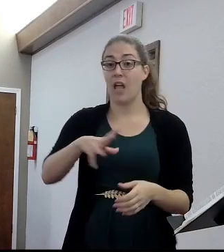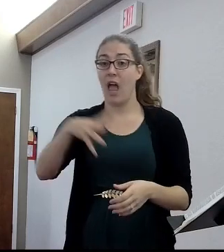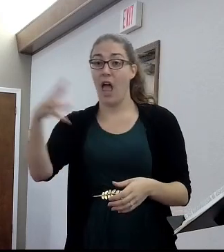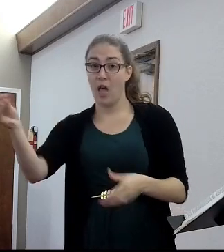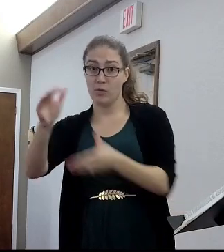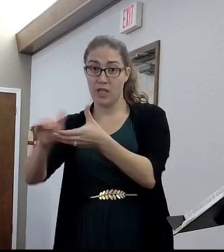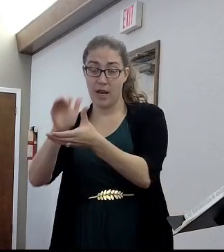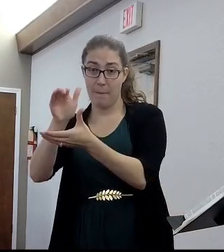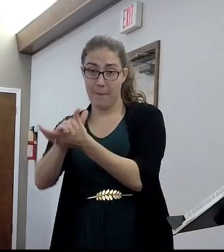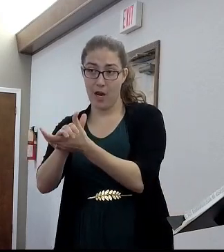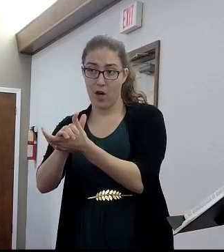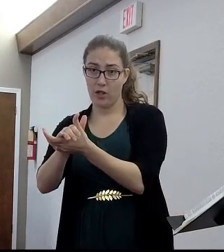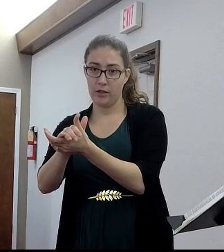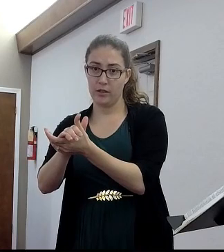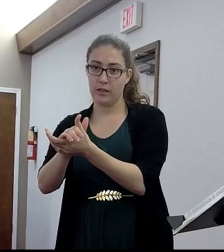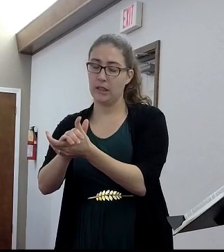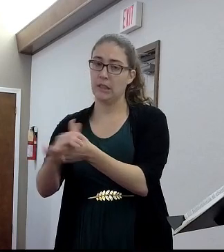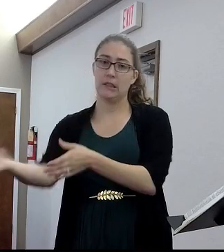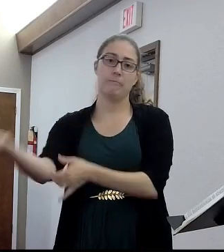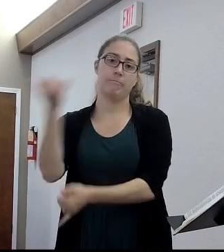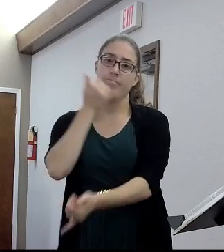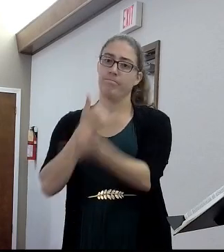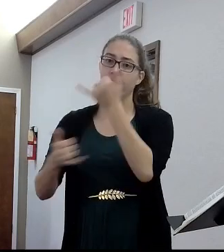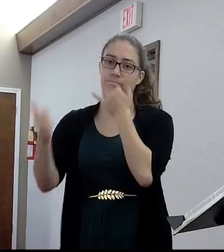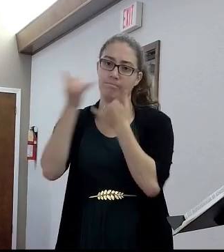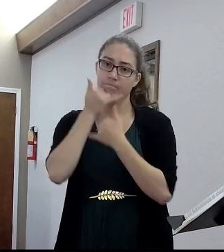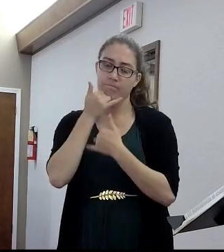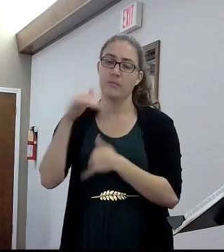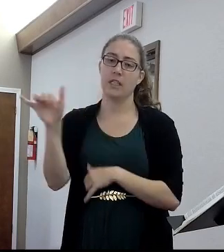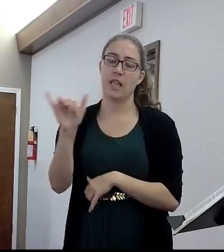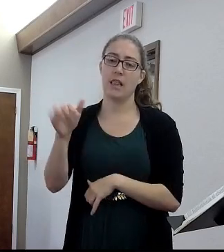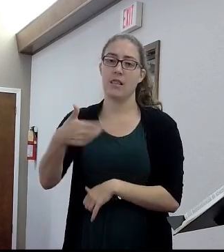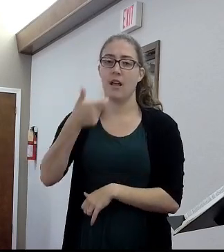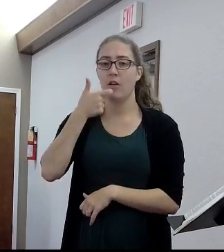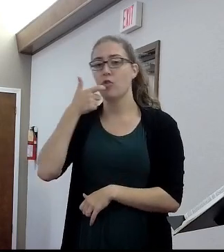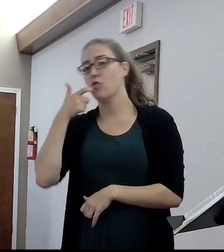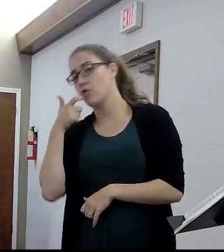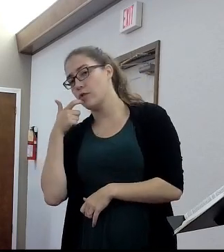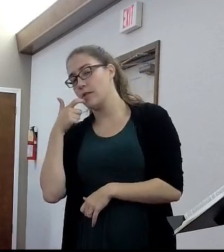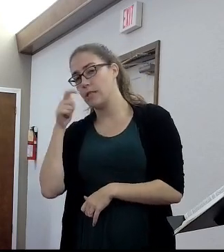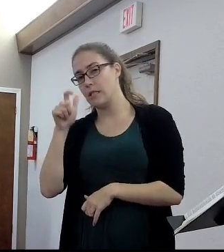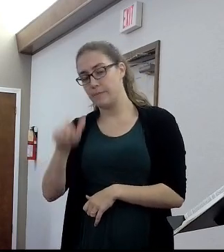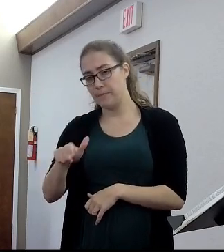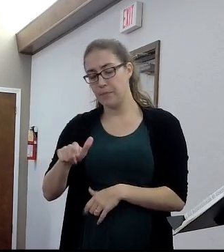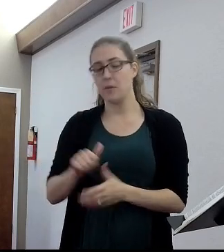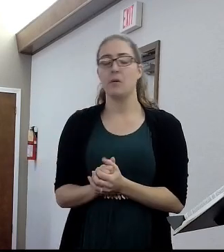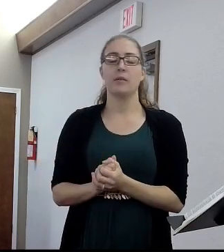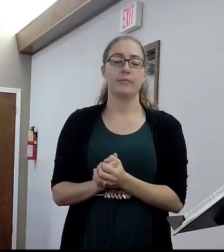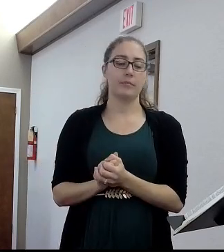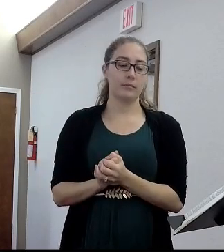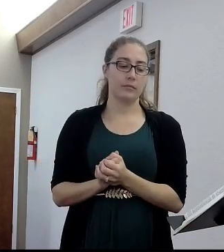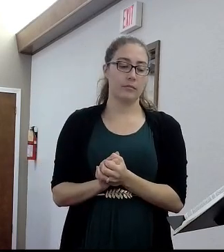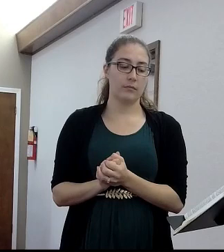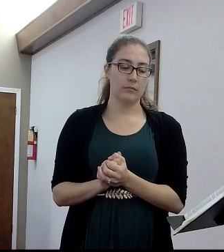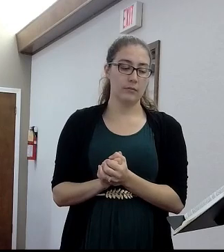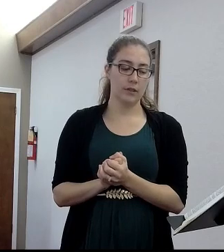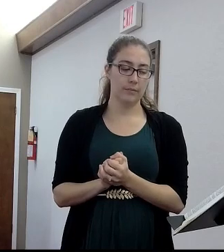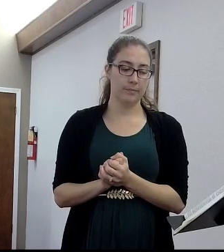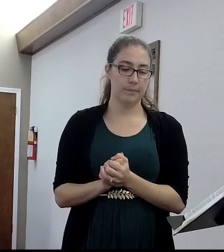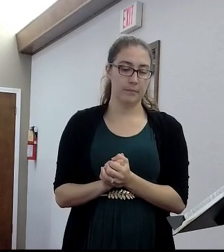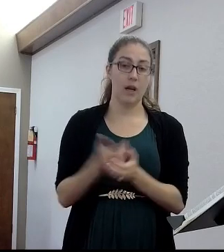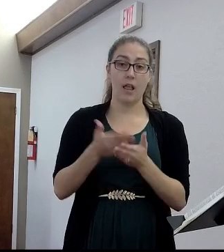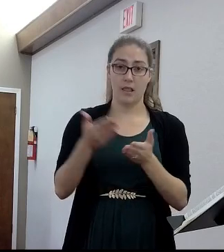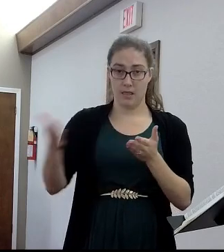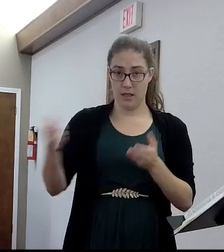we'll move forward into verse number five. Let your conversation be without covetousness. And be content with such things as you